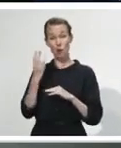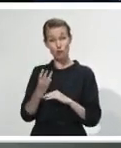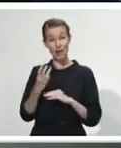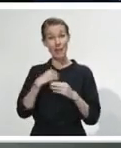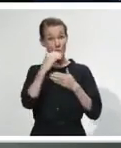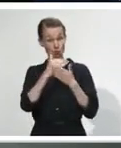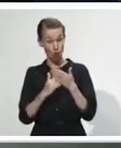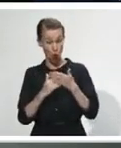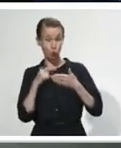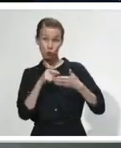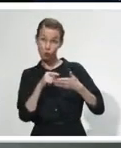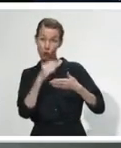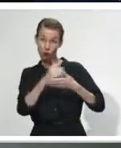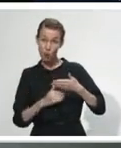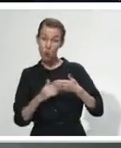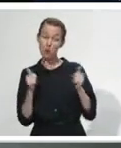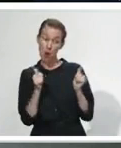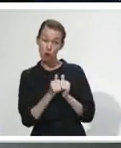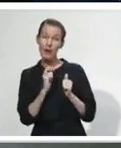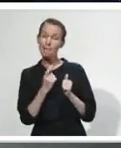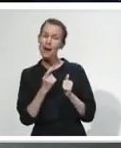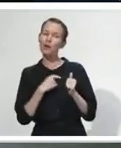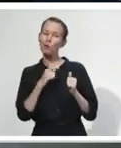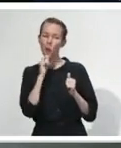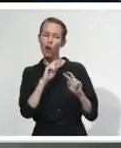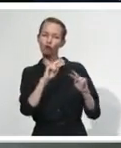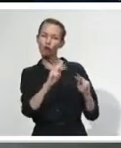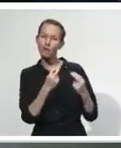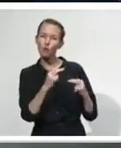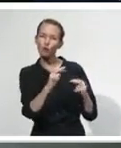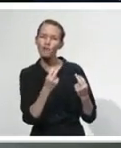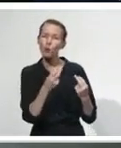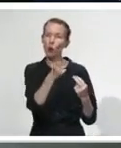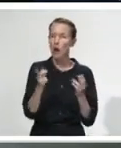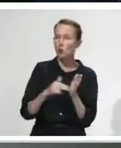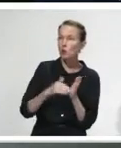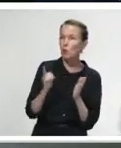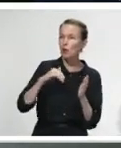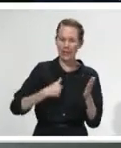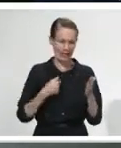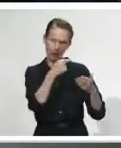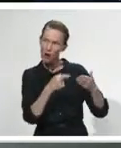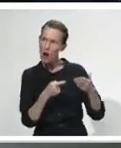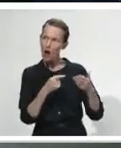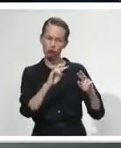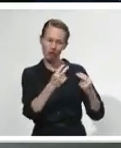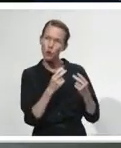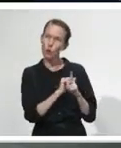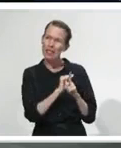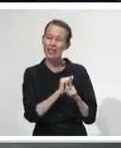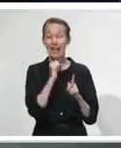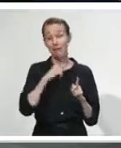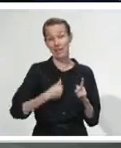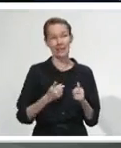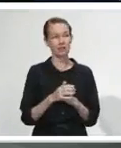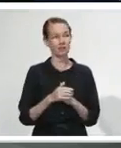as is our practice, we keep doing double checks as we move through the alerts that we think it's matching our needs at that time. Will it just be the essential workforce that will be allowed to travel